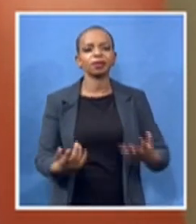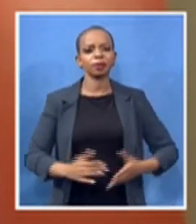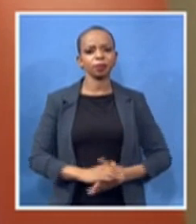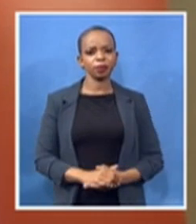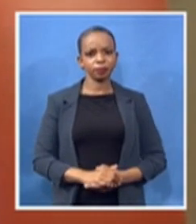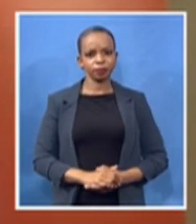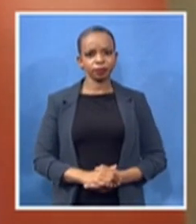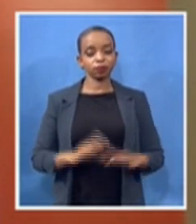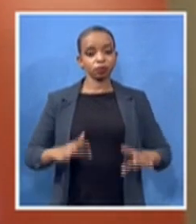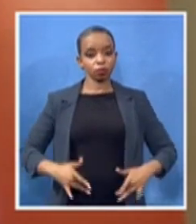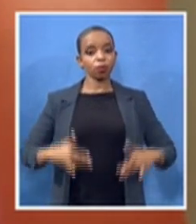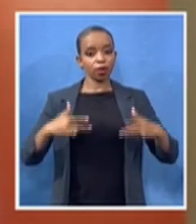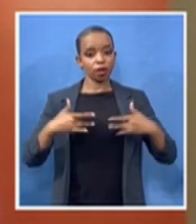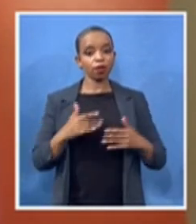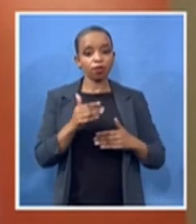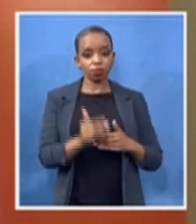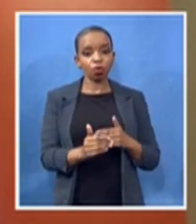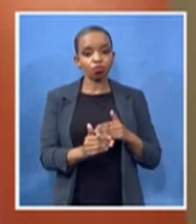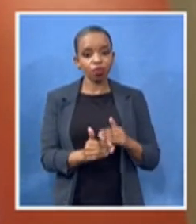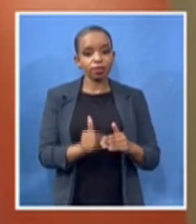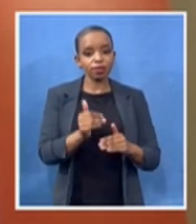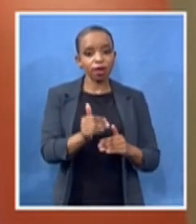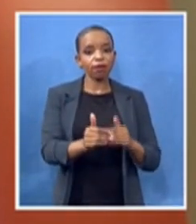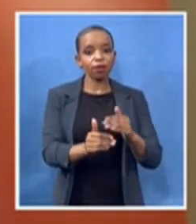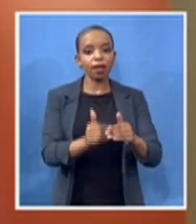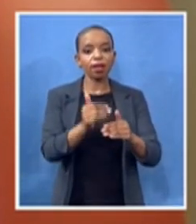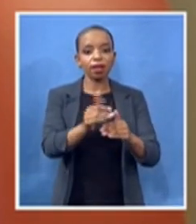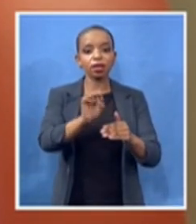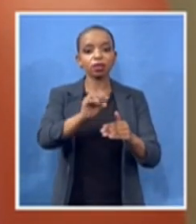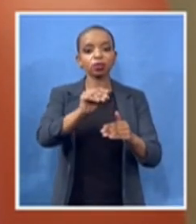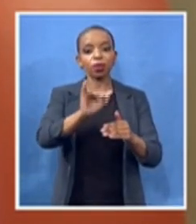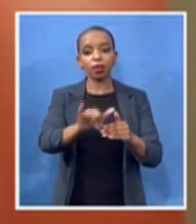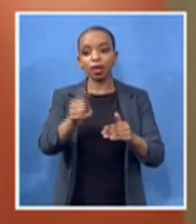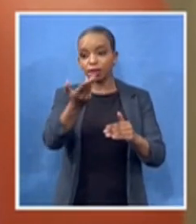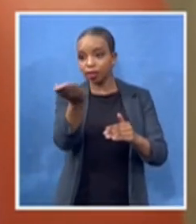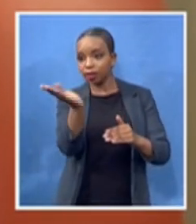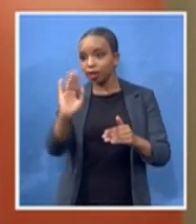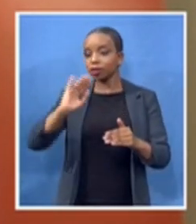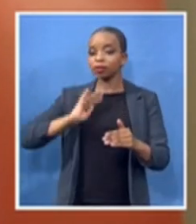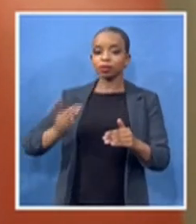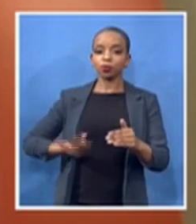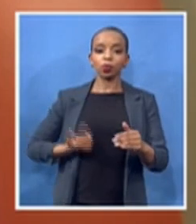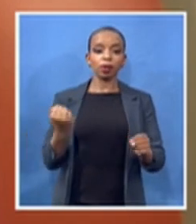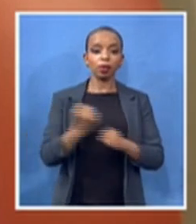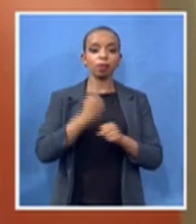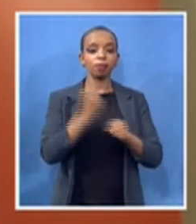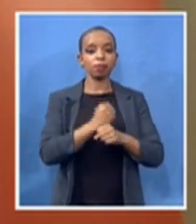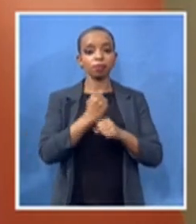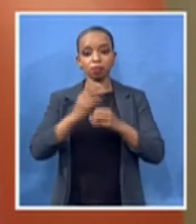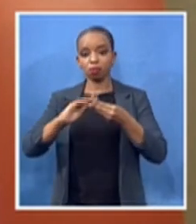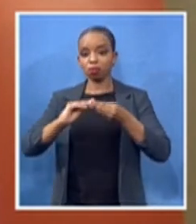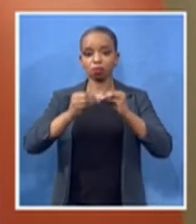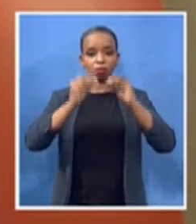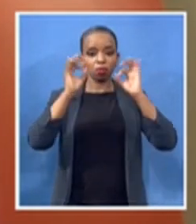correctly set for us are we champions in the fight against sexual harassment